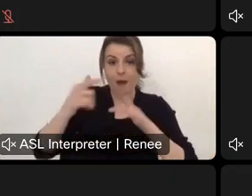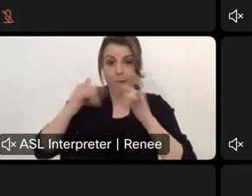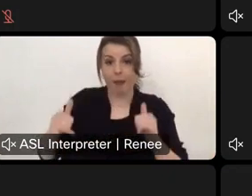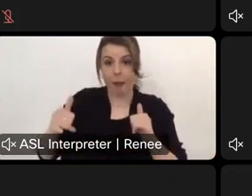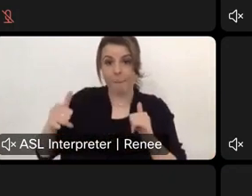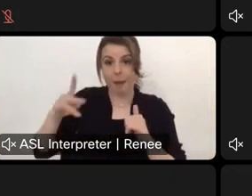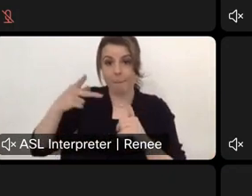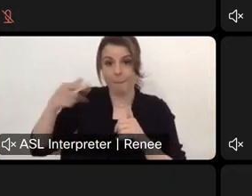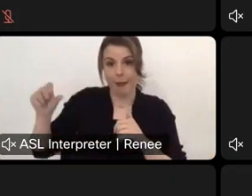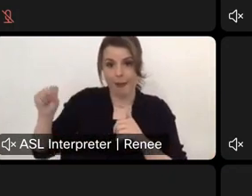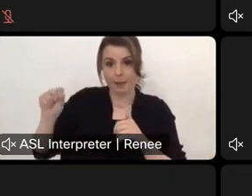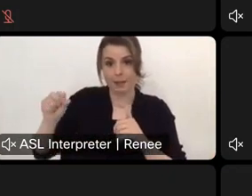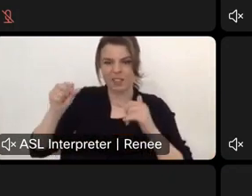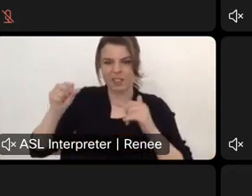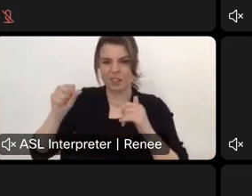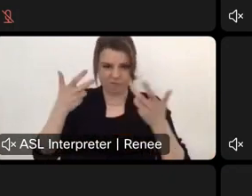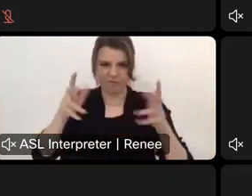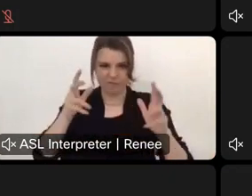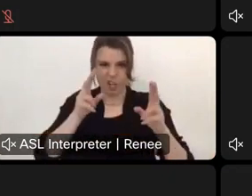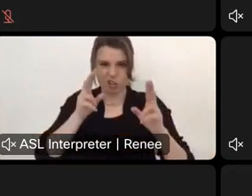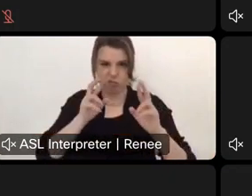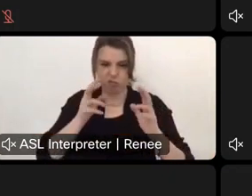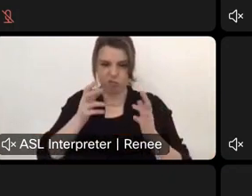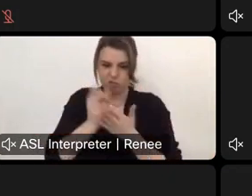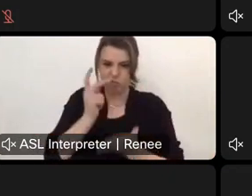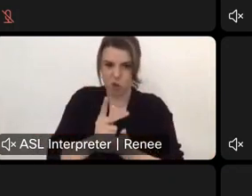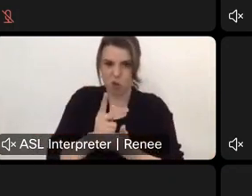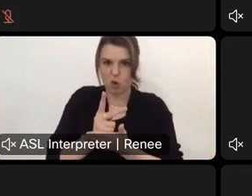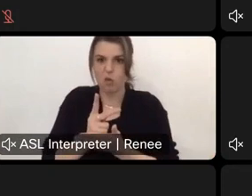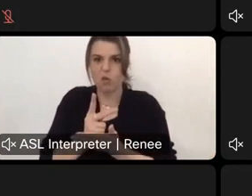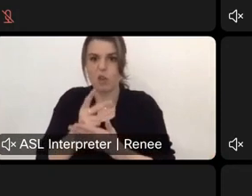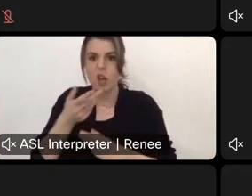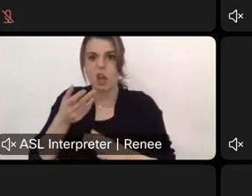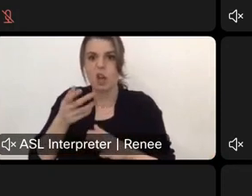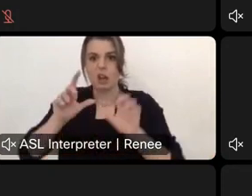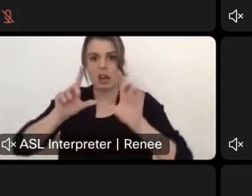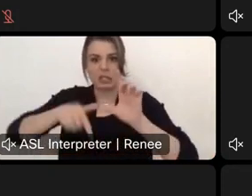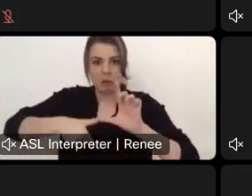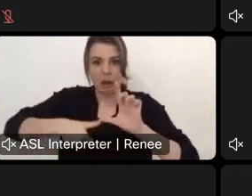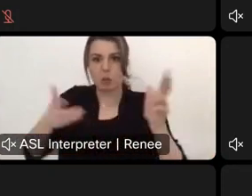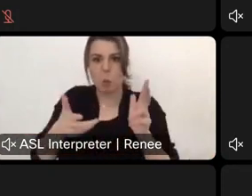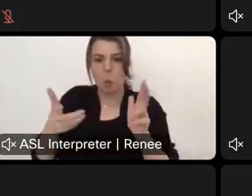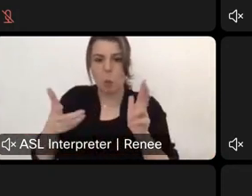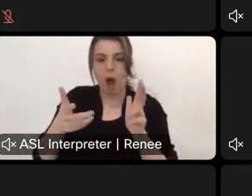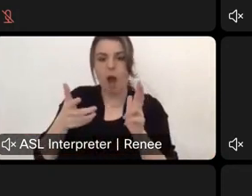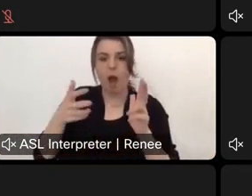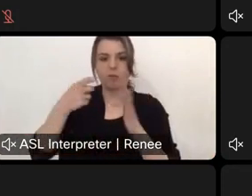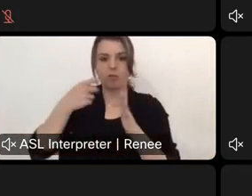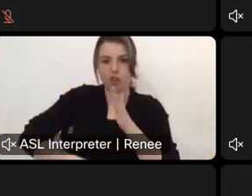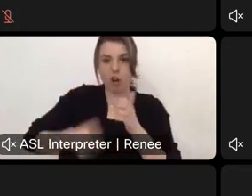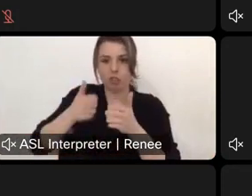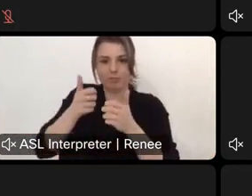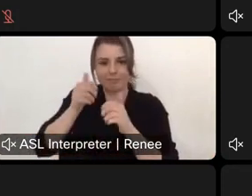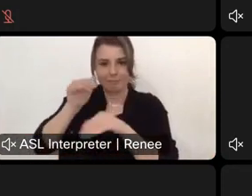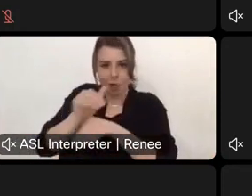charge per night in a site with electricity? So, right now, the annual camping pass covers. The base camping rate, which is